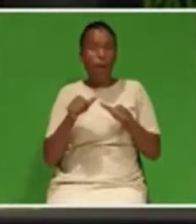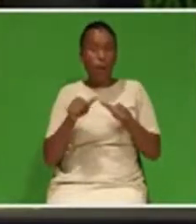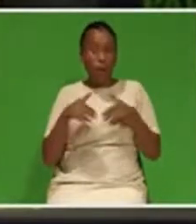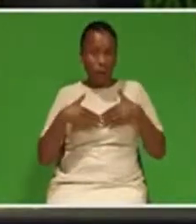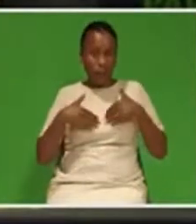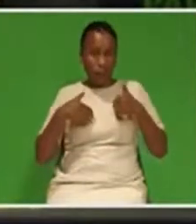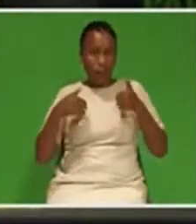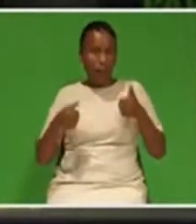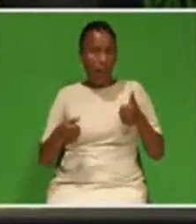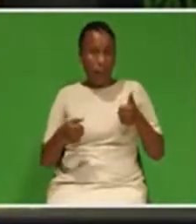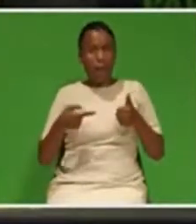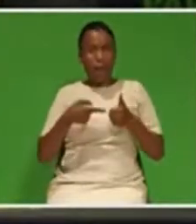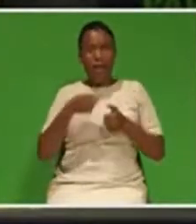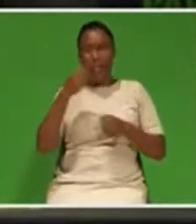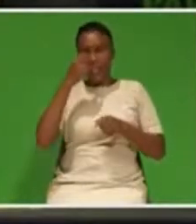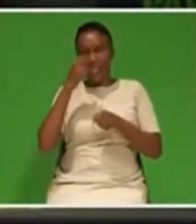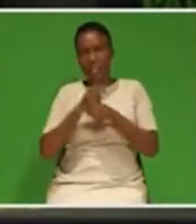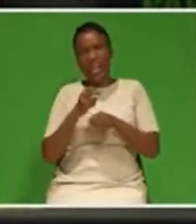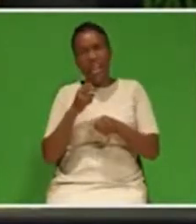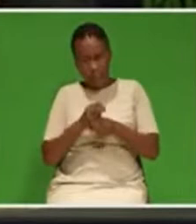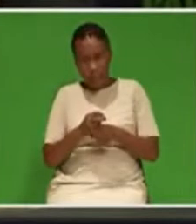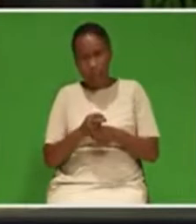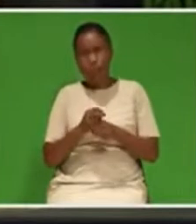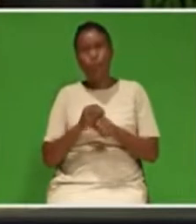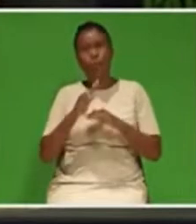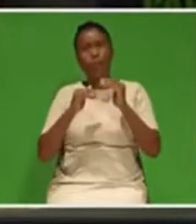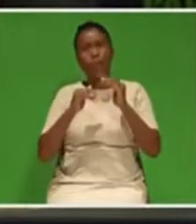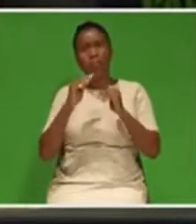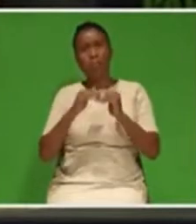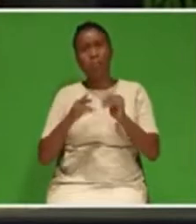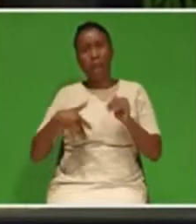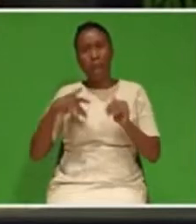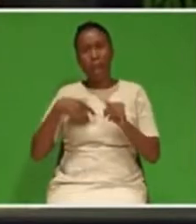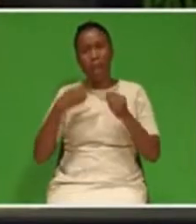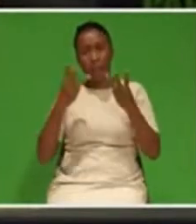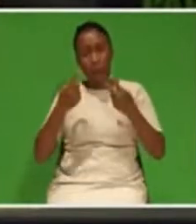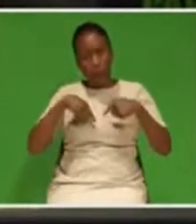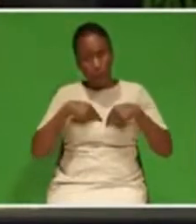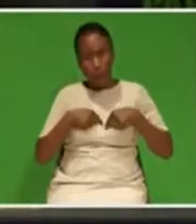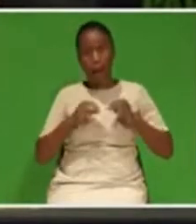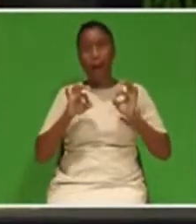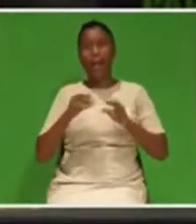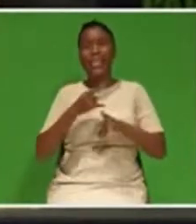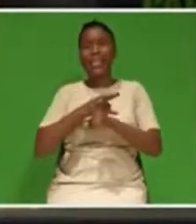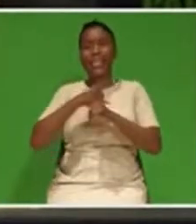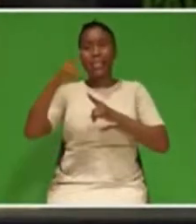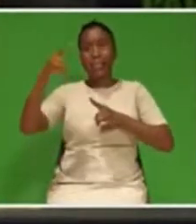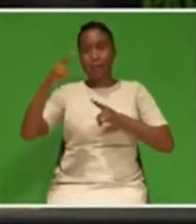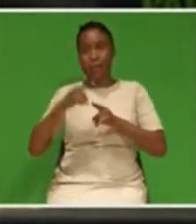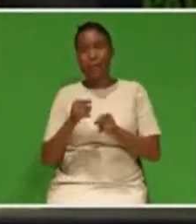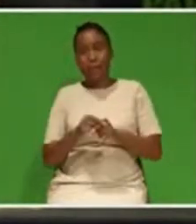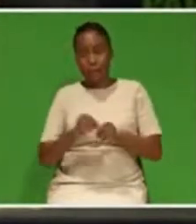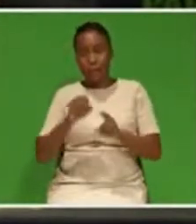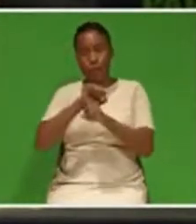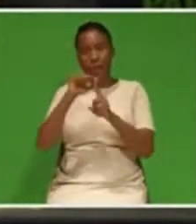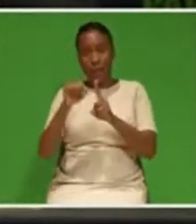our people's lives and build a successful society and a more productive economy.